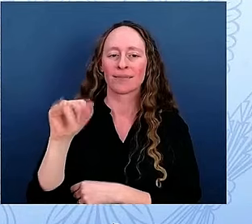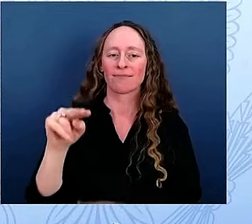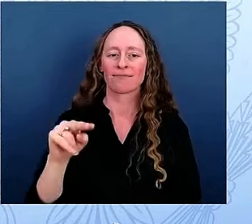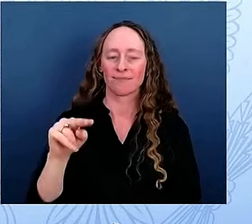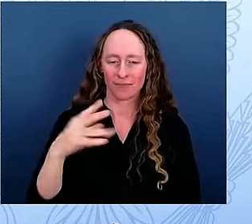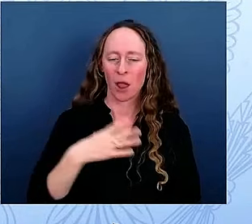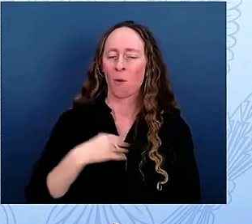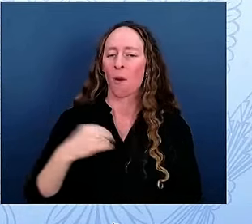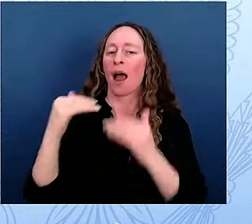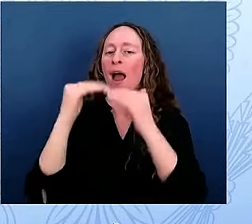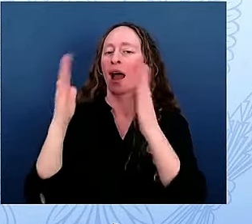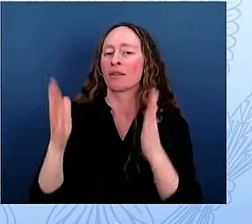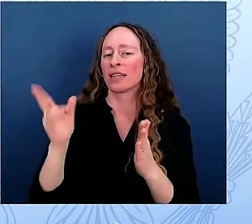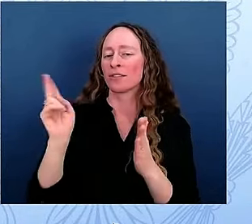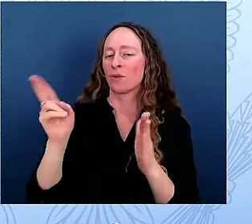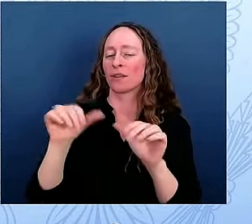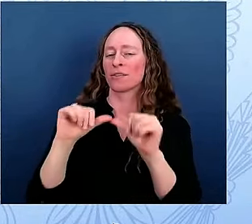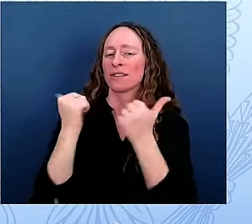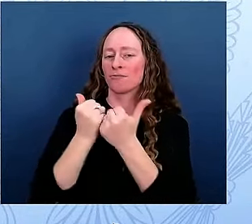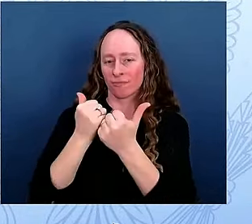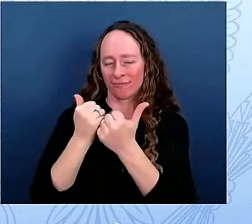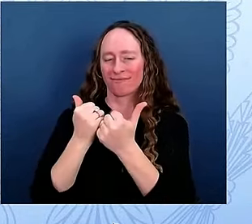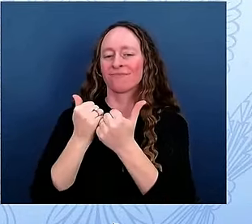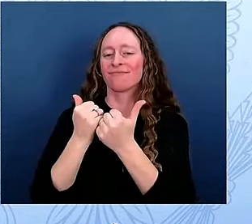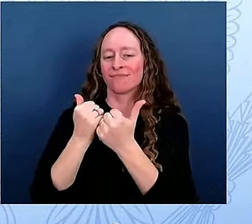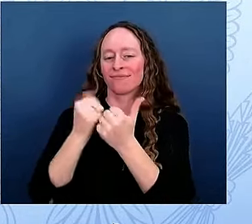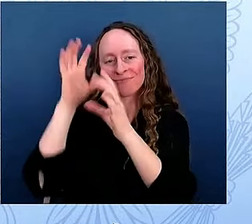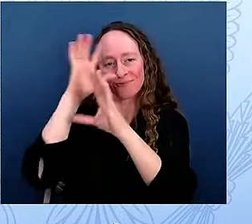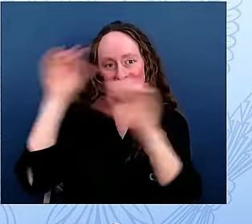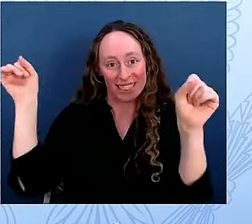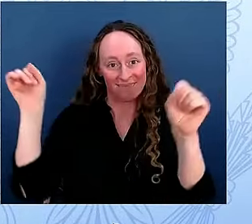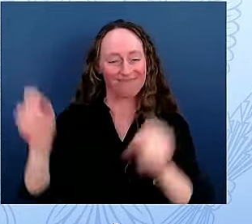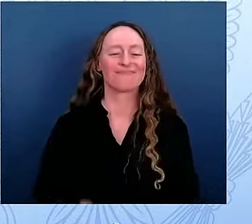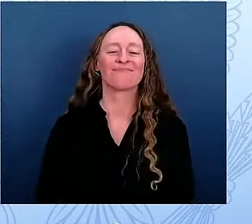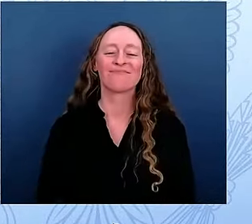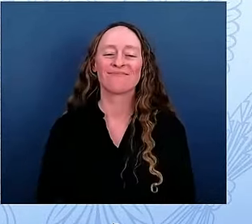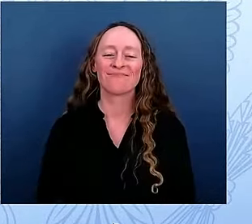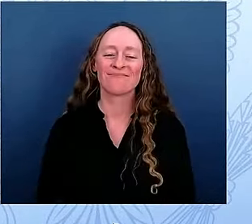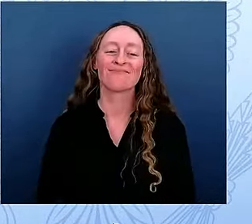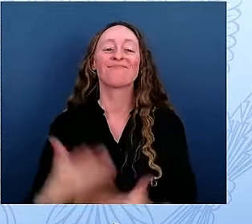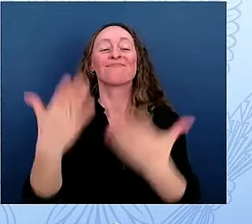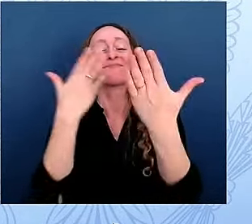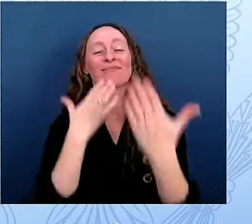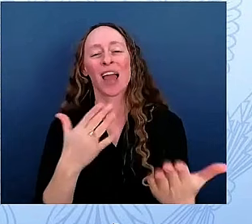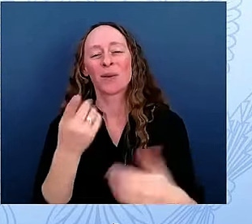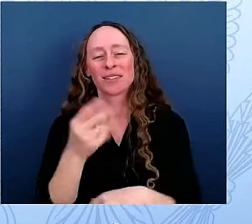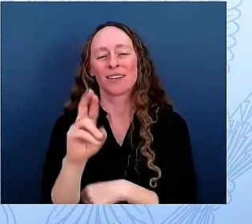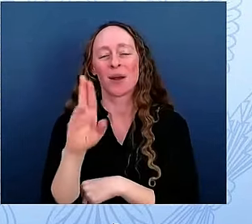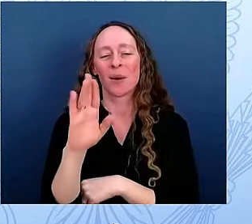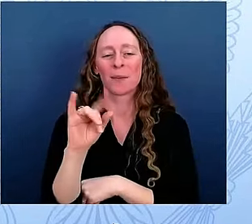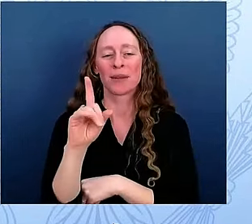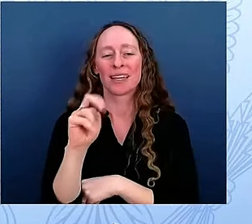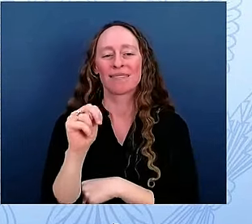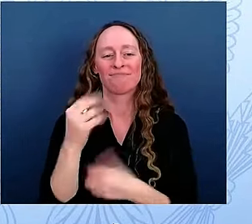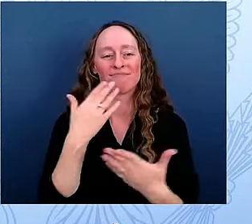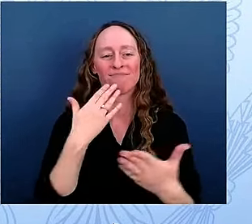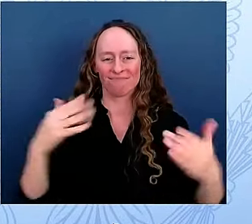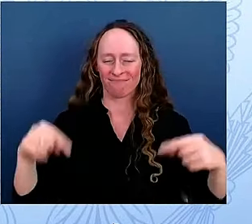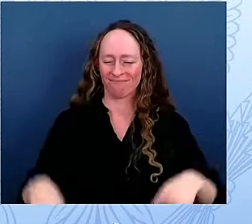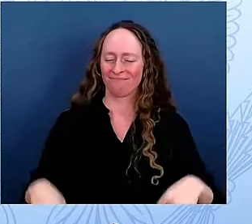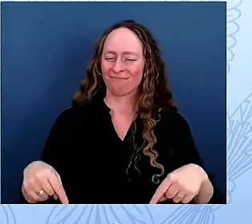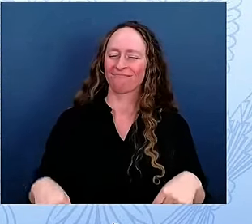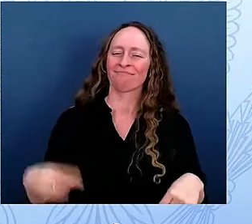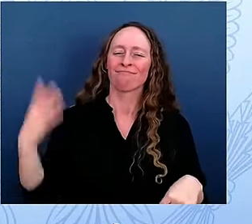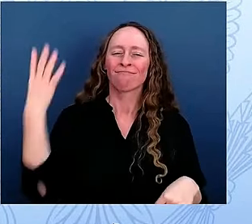Thank you very much, Dr. Biden, for inviting us to this beautiful and glorious historic Rose Garden on this wonderful and very special